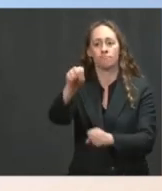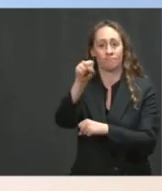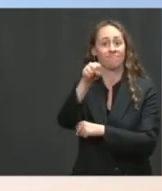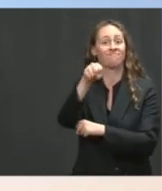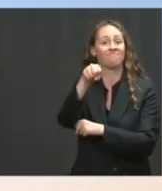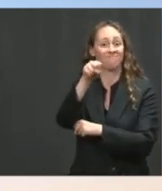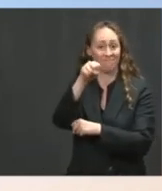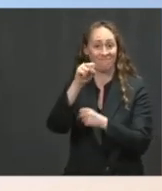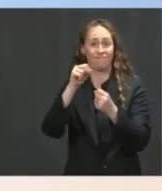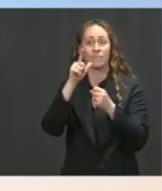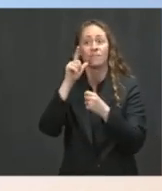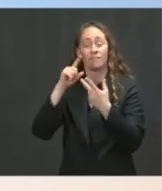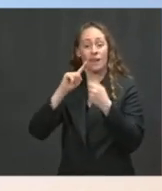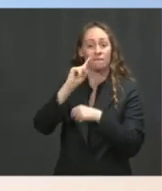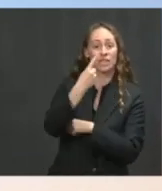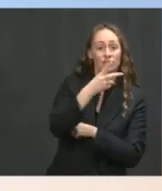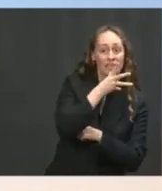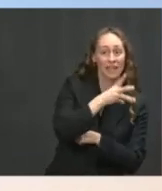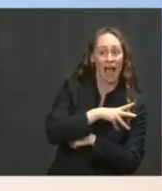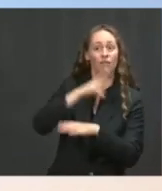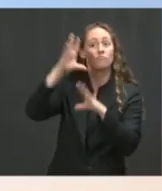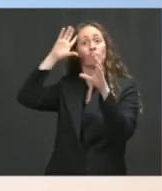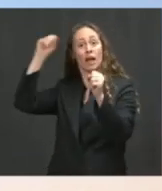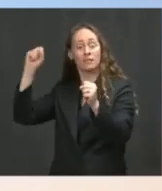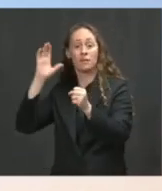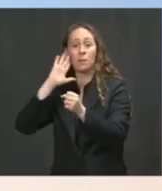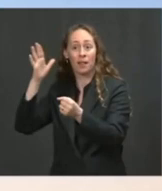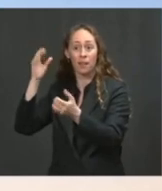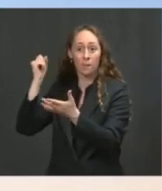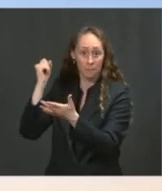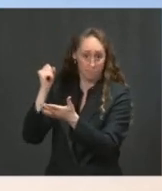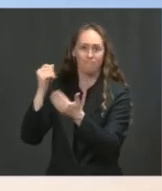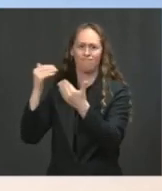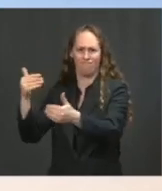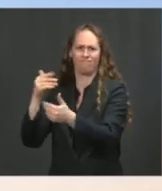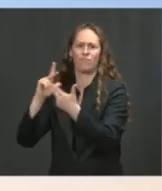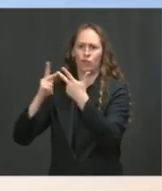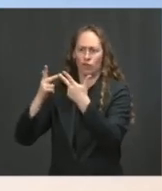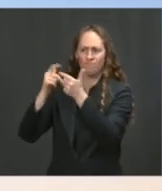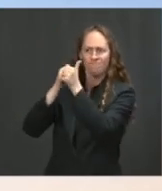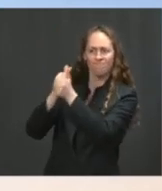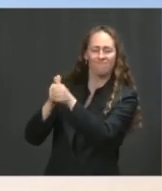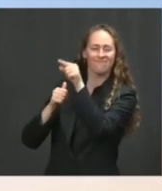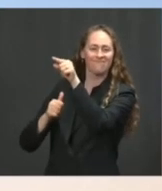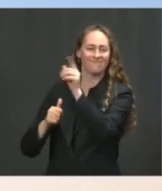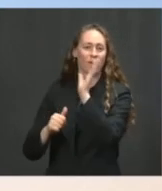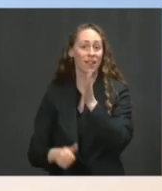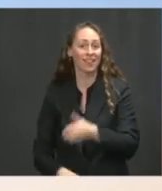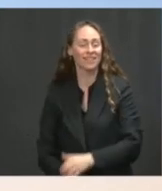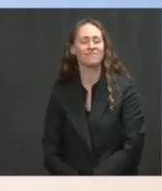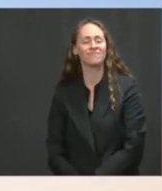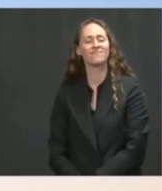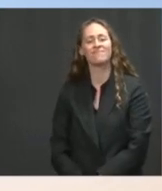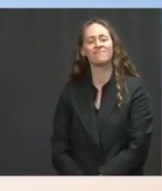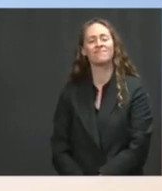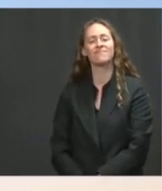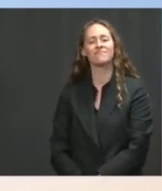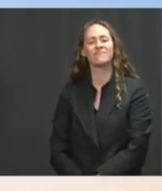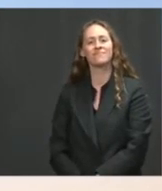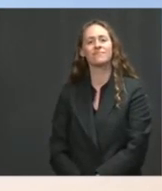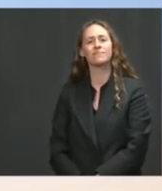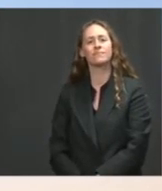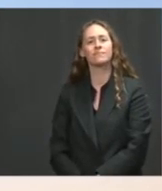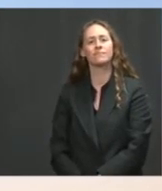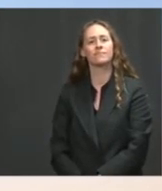or briefing is done, they will certainly plan to follow the guidelines, of course. What's the rest of his week look like? He's up to Camp David